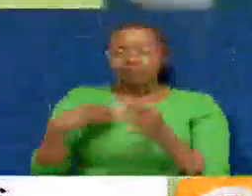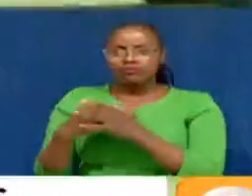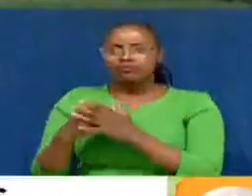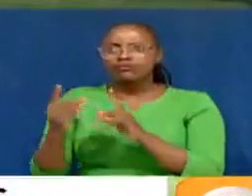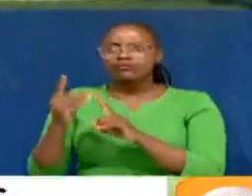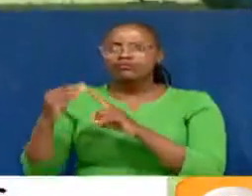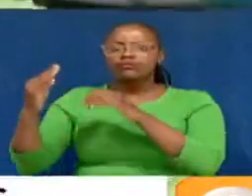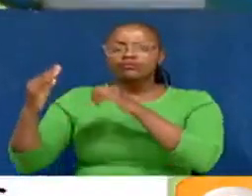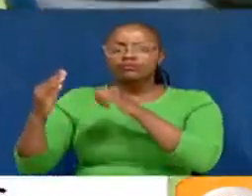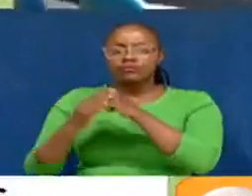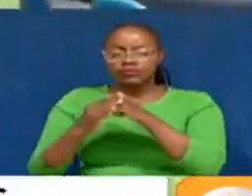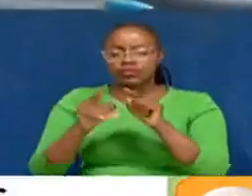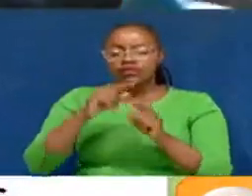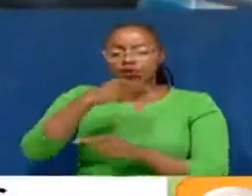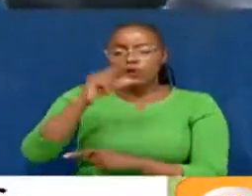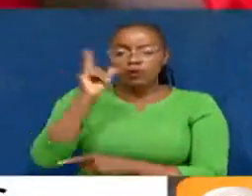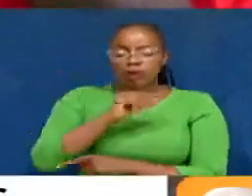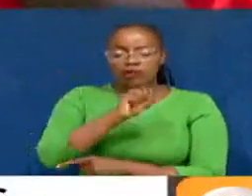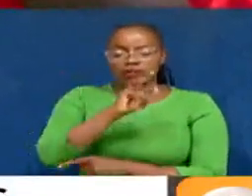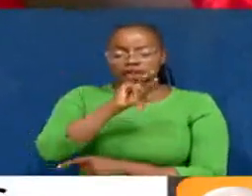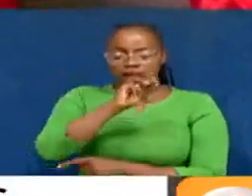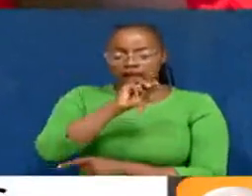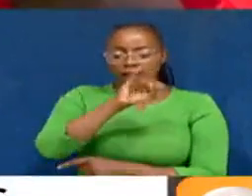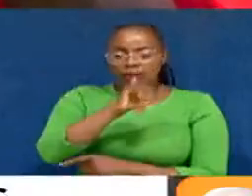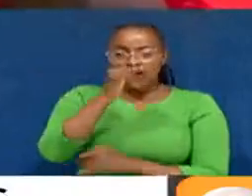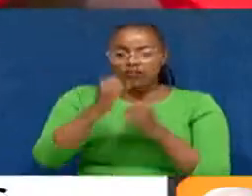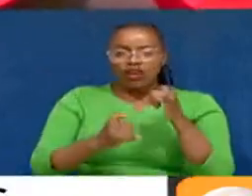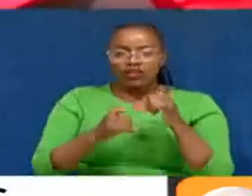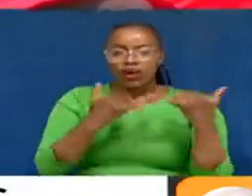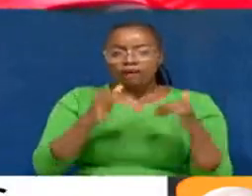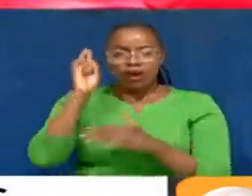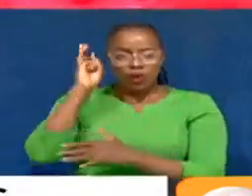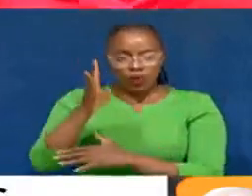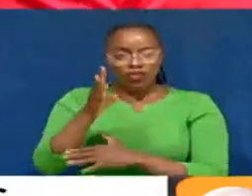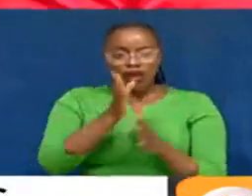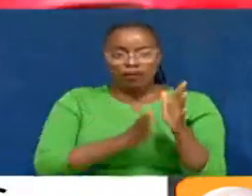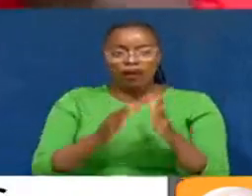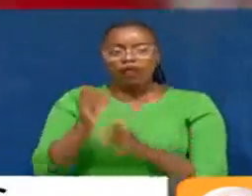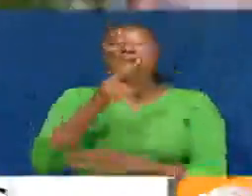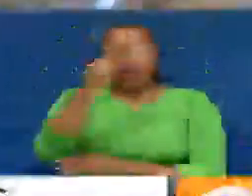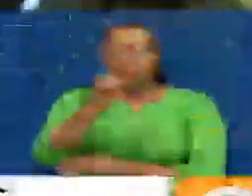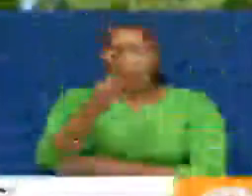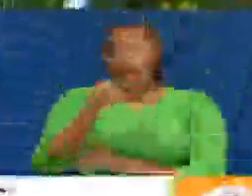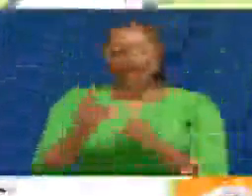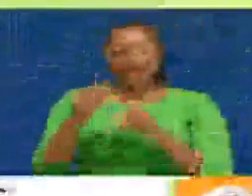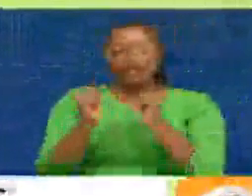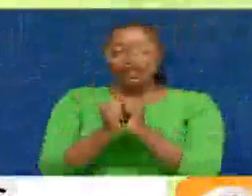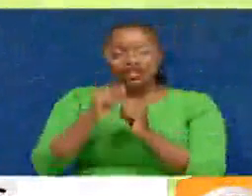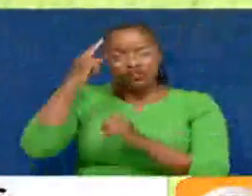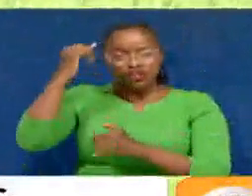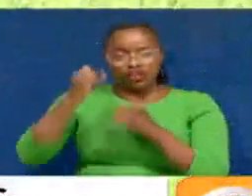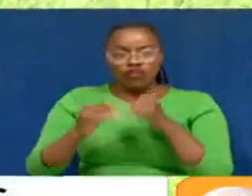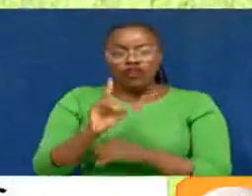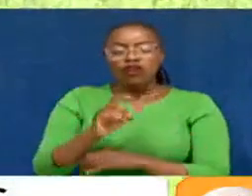The best 16 will qualify for the quarters and semifinals, which will be played in a match play format on May 10th, with the finals